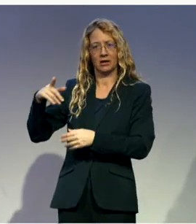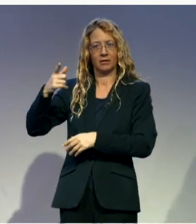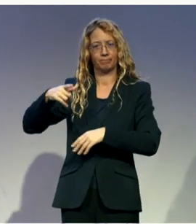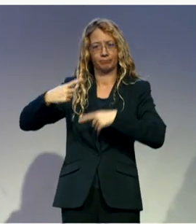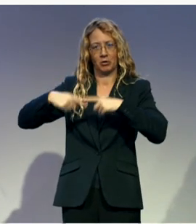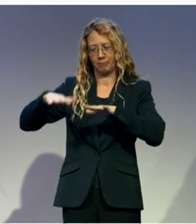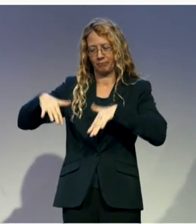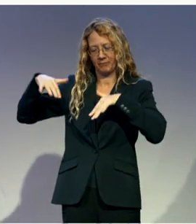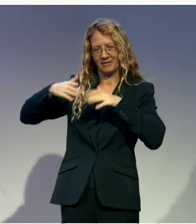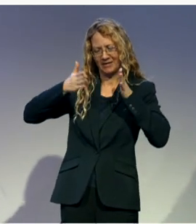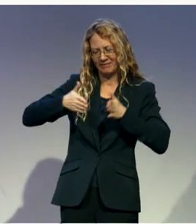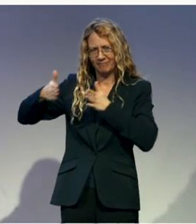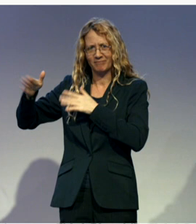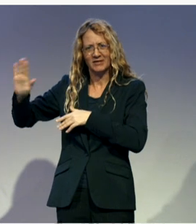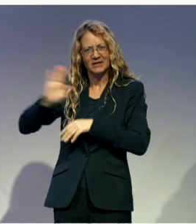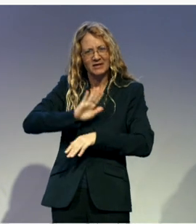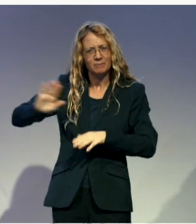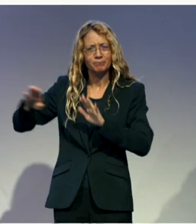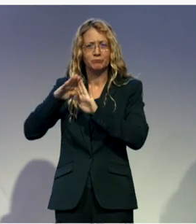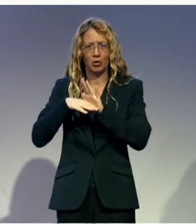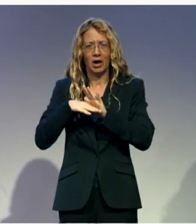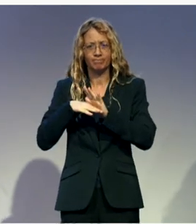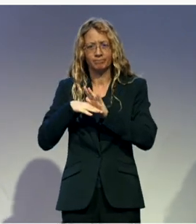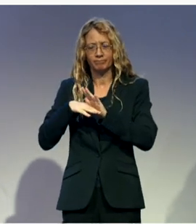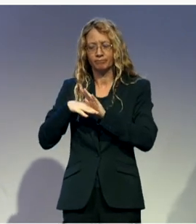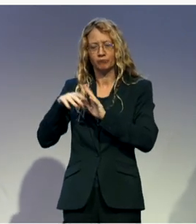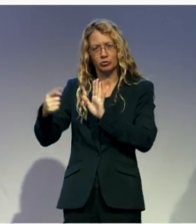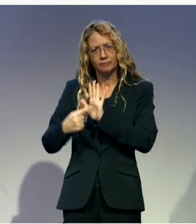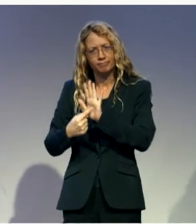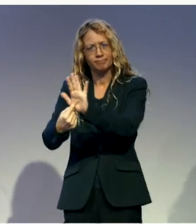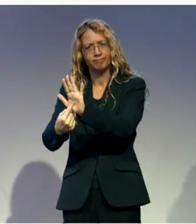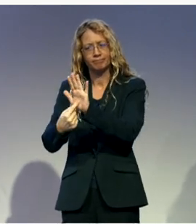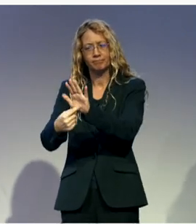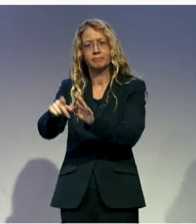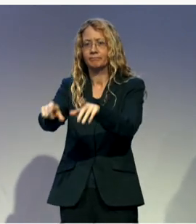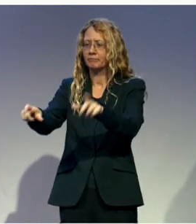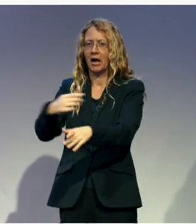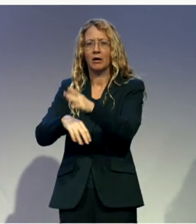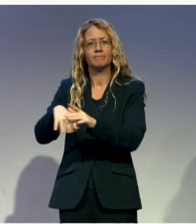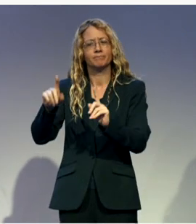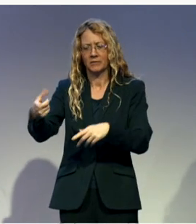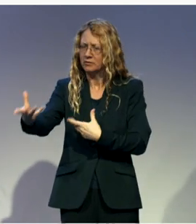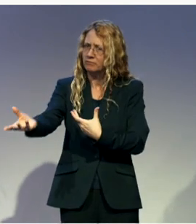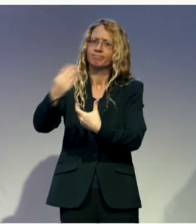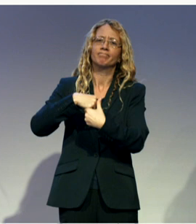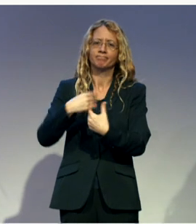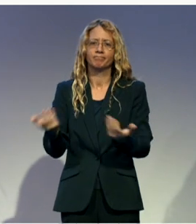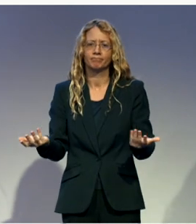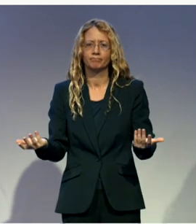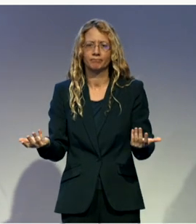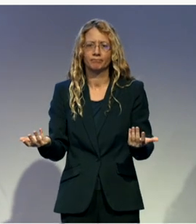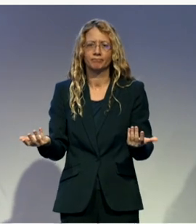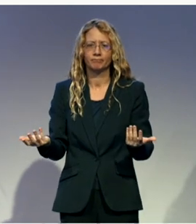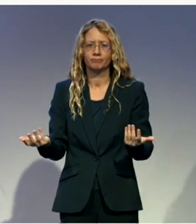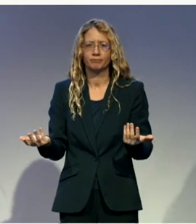process should accommodate people with disability, not only the representation in the electoral process, but also